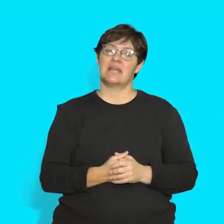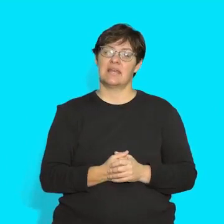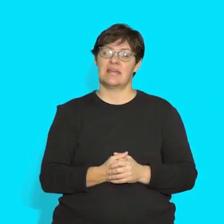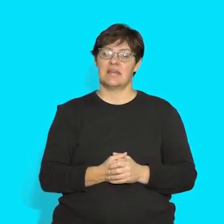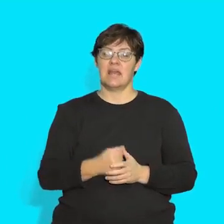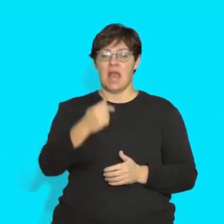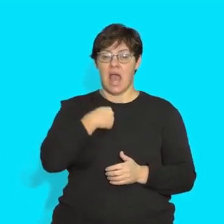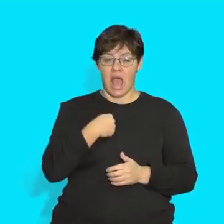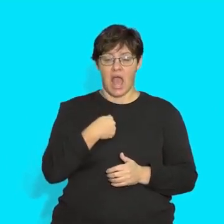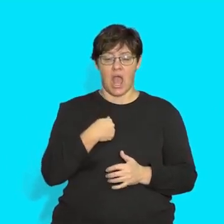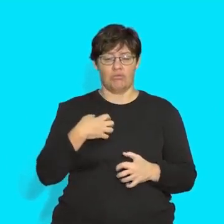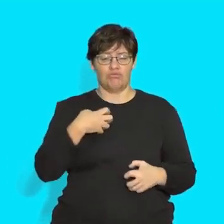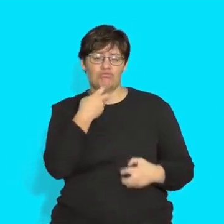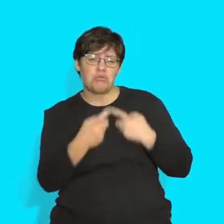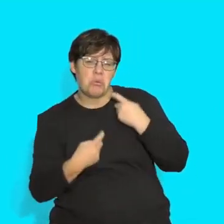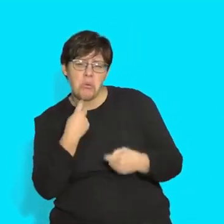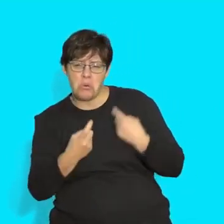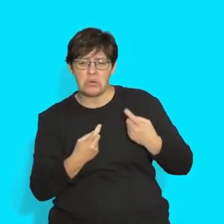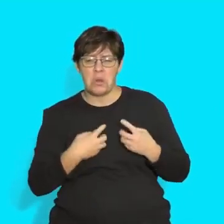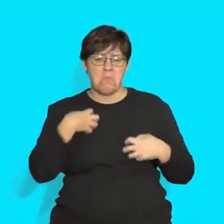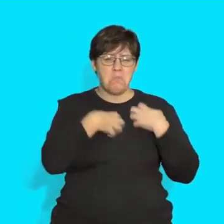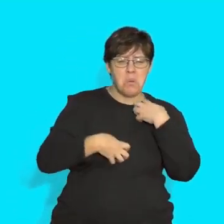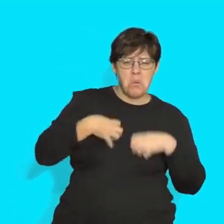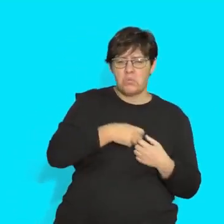groan and moan when I am hungry.